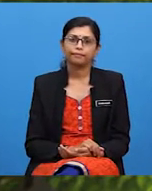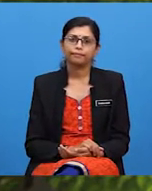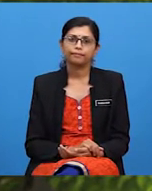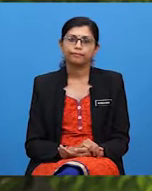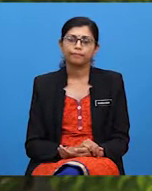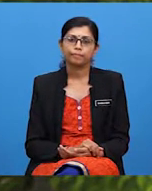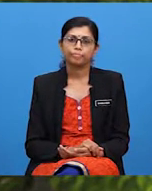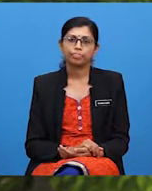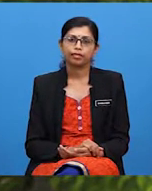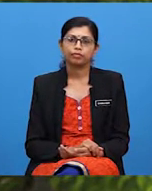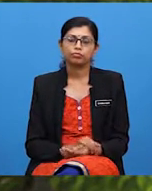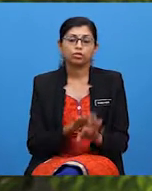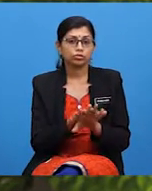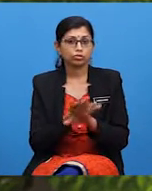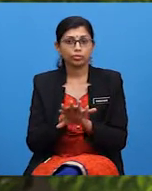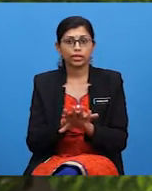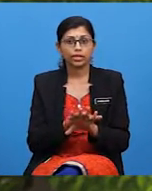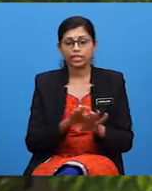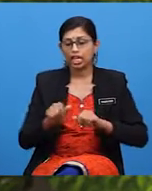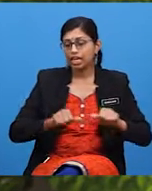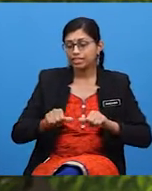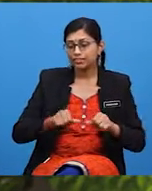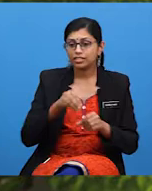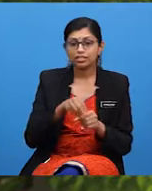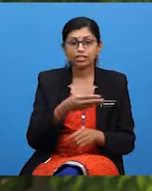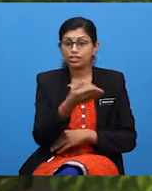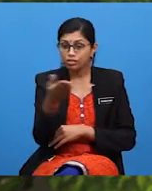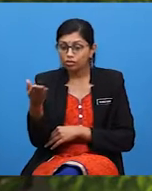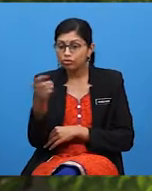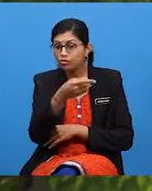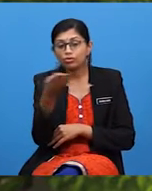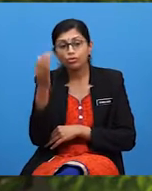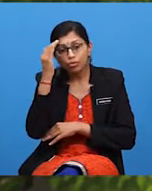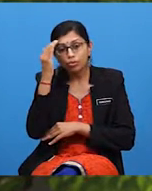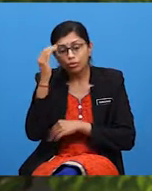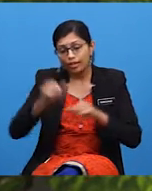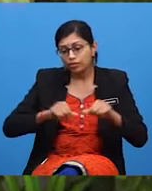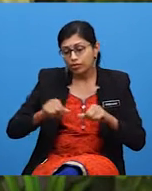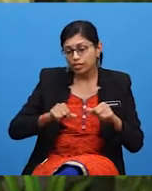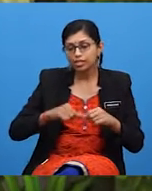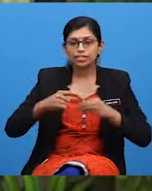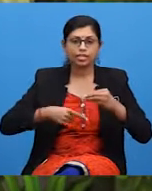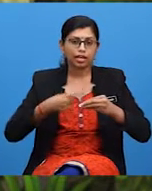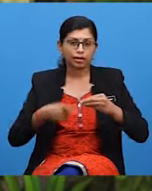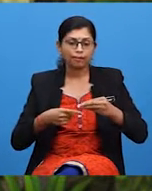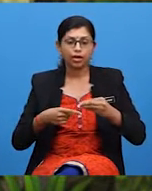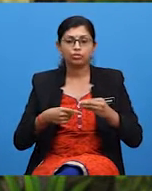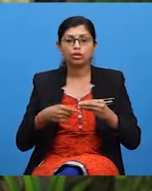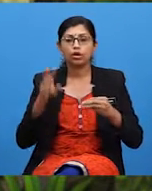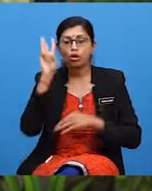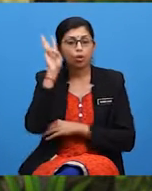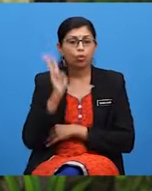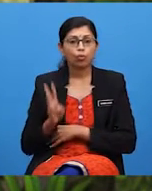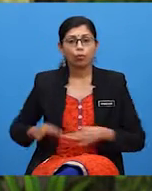there are events or voluntary activities in your area that you can participate in. Volunteering is a